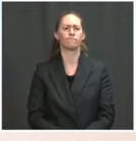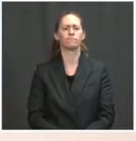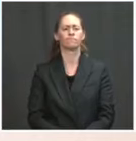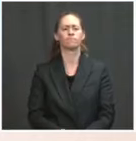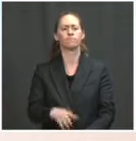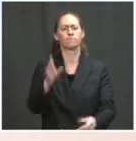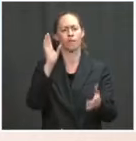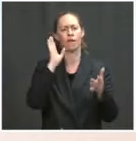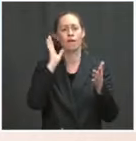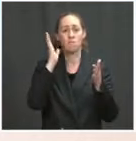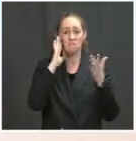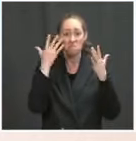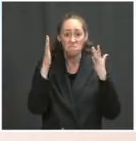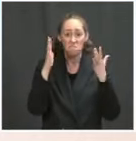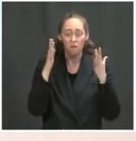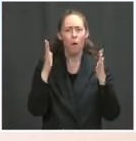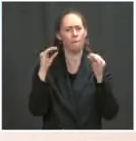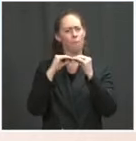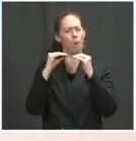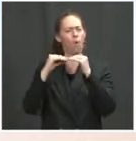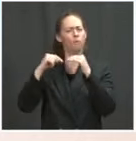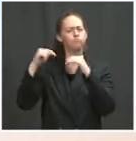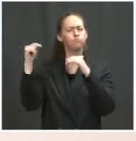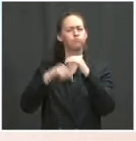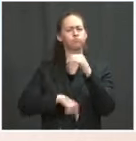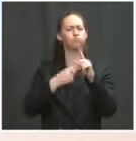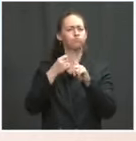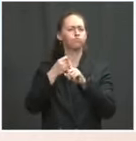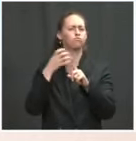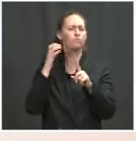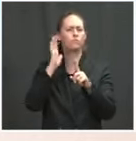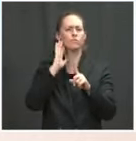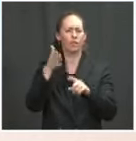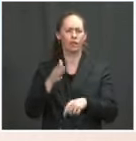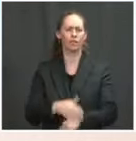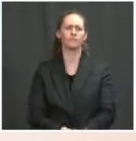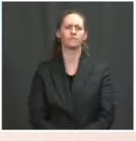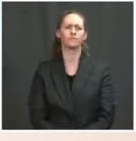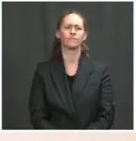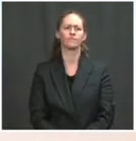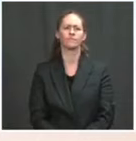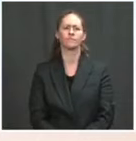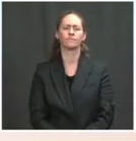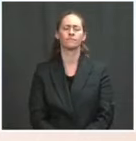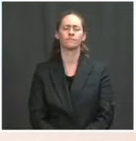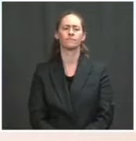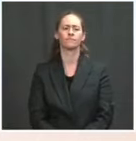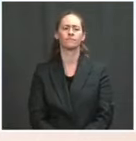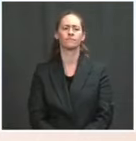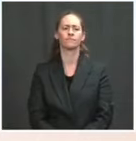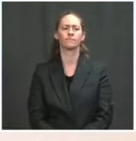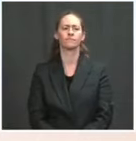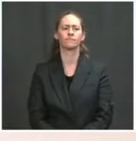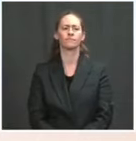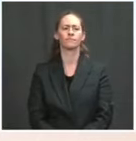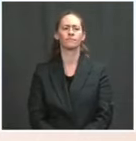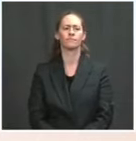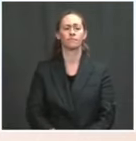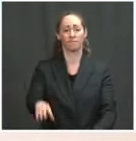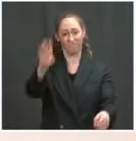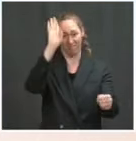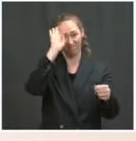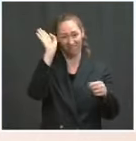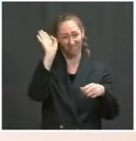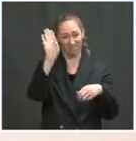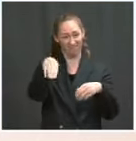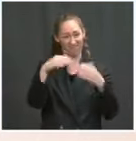When you understand that 25 percent of America's workforce is directly or indirectly impacted by the food and ag industry, that it represents